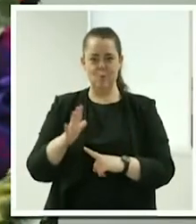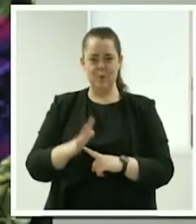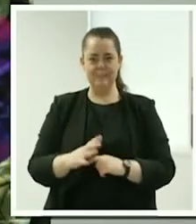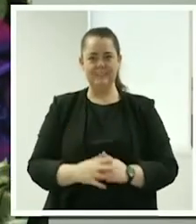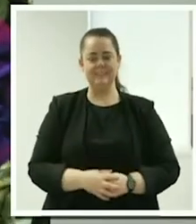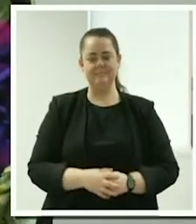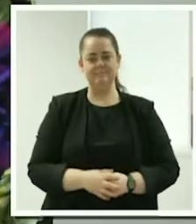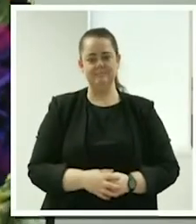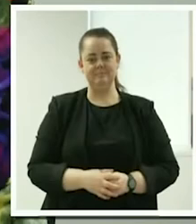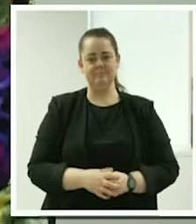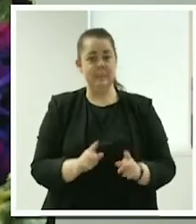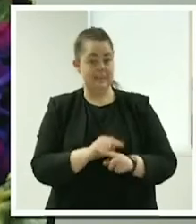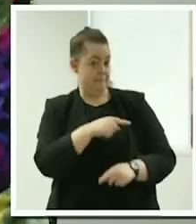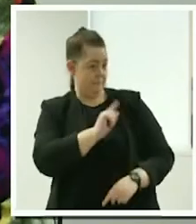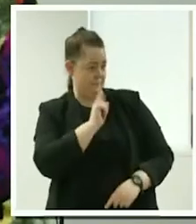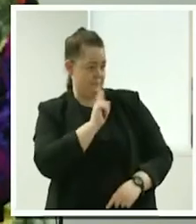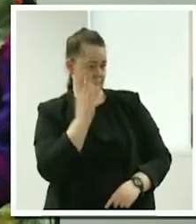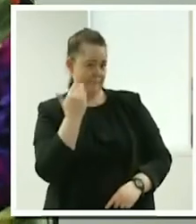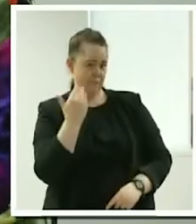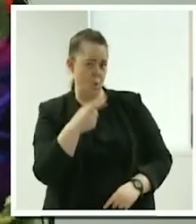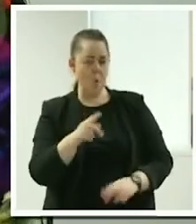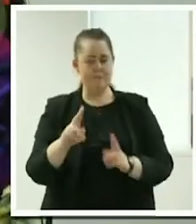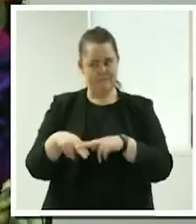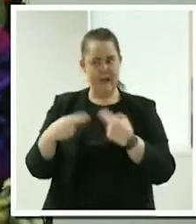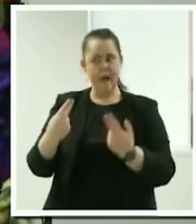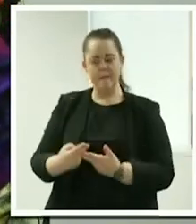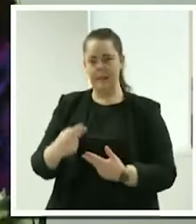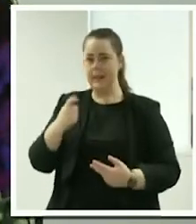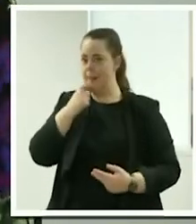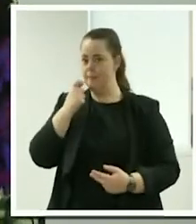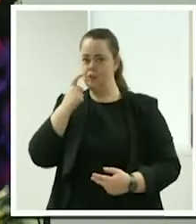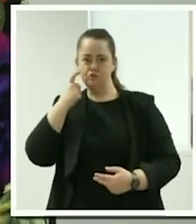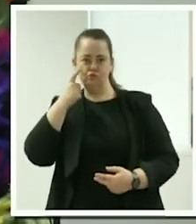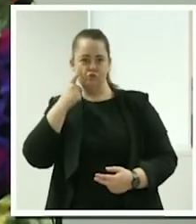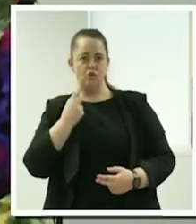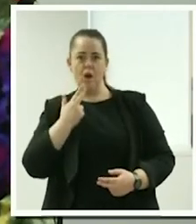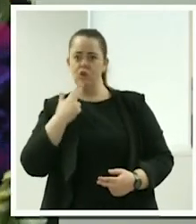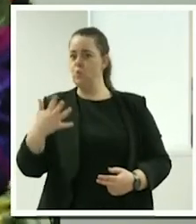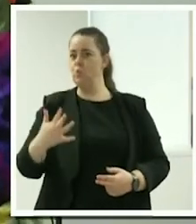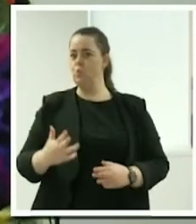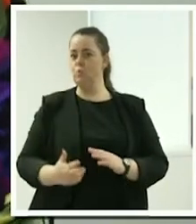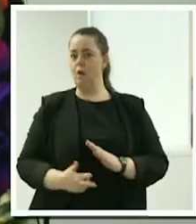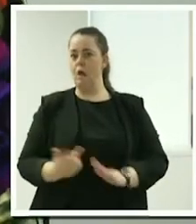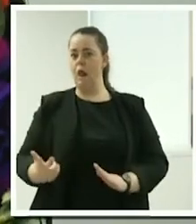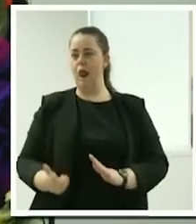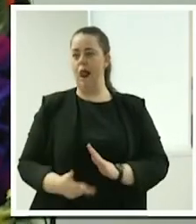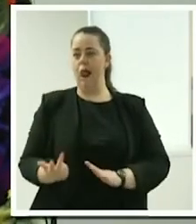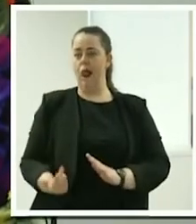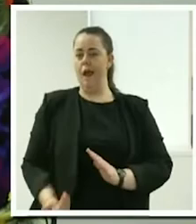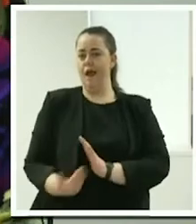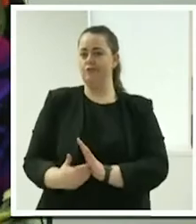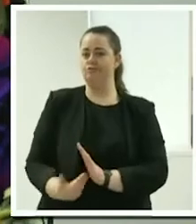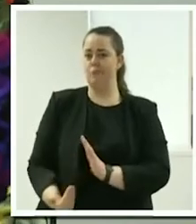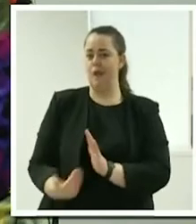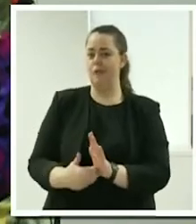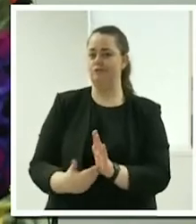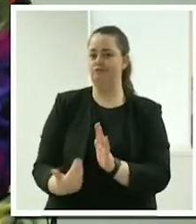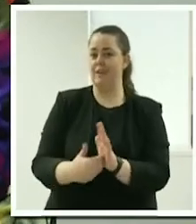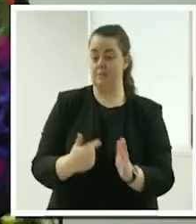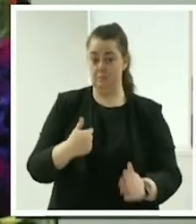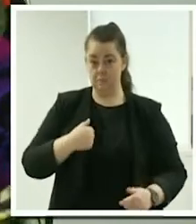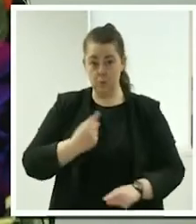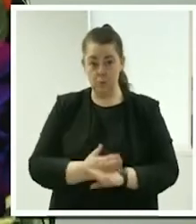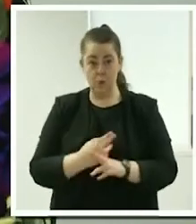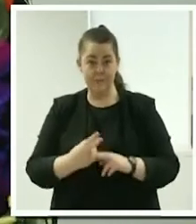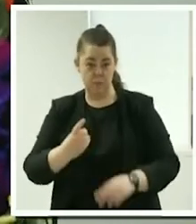you were saying earlier about families will take advantage it happens all the time and if you're working for yourself be aware of it and make